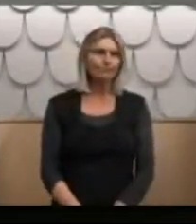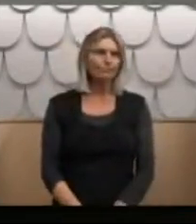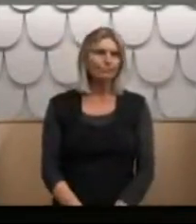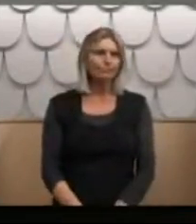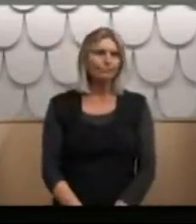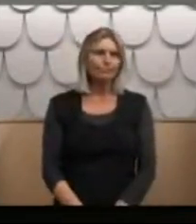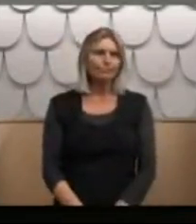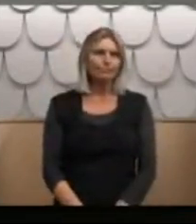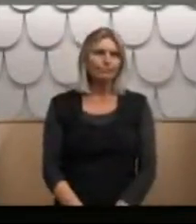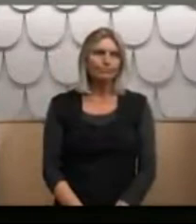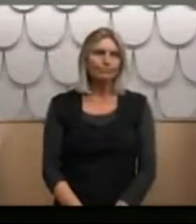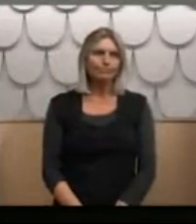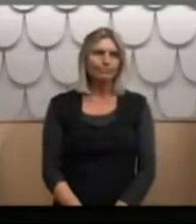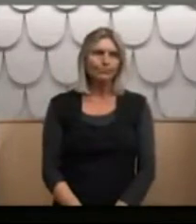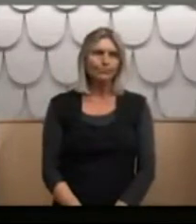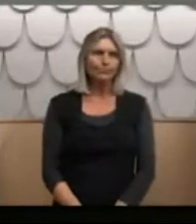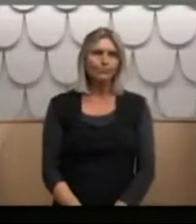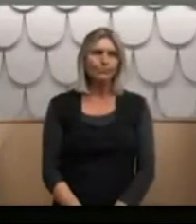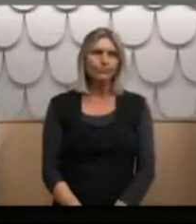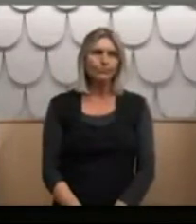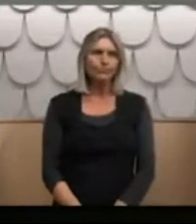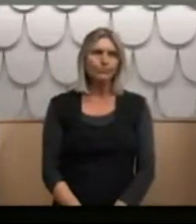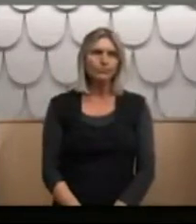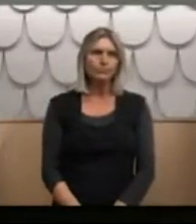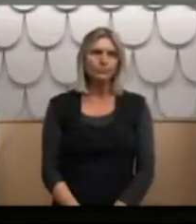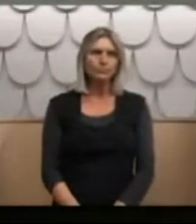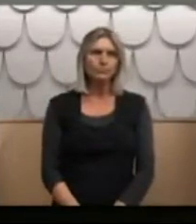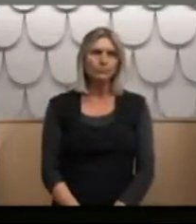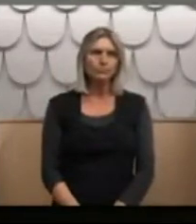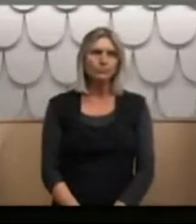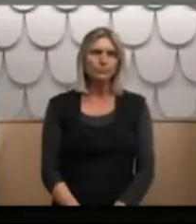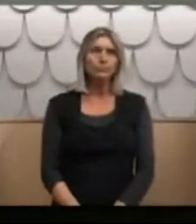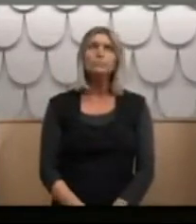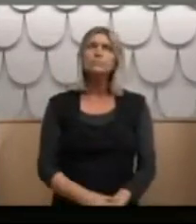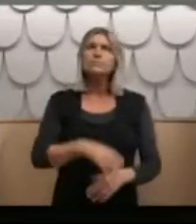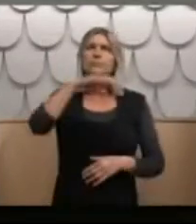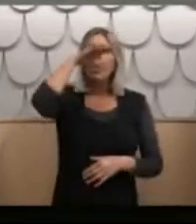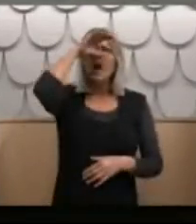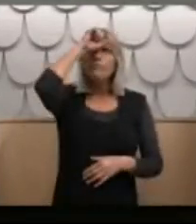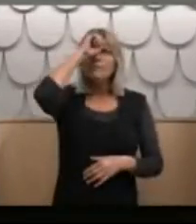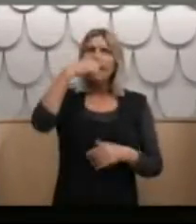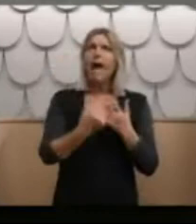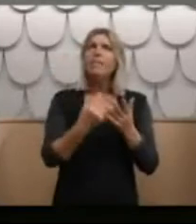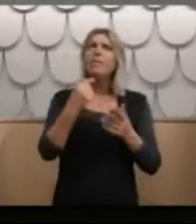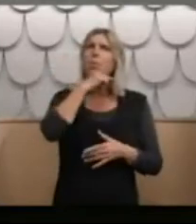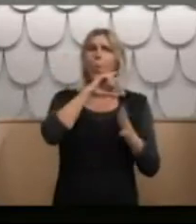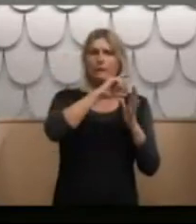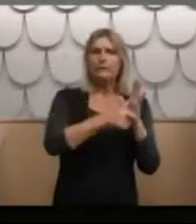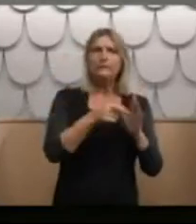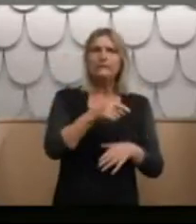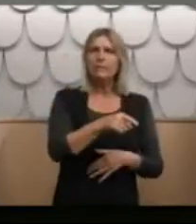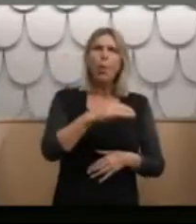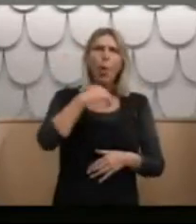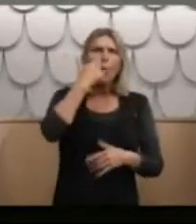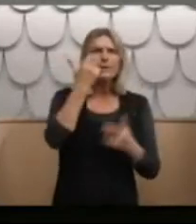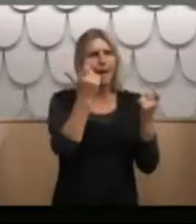I remember another mentally... I remember another disabled boy who would laugh all